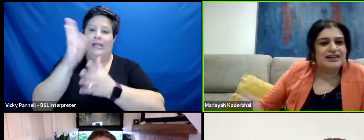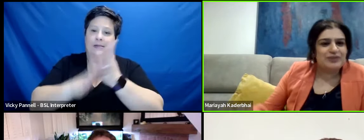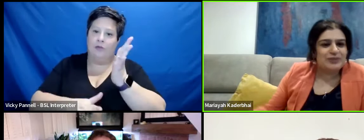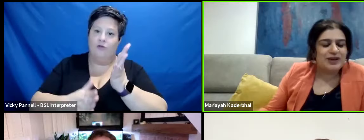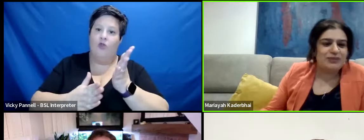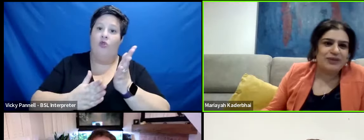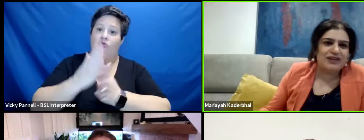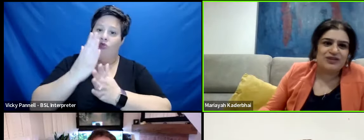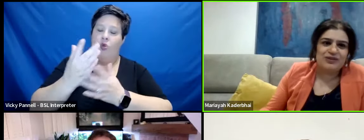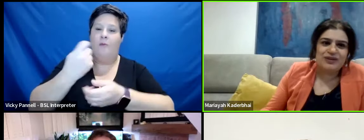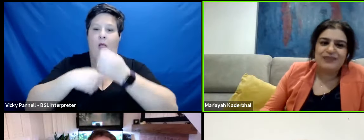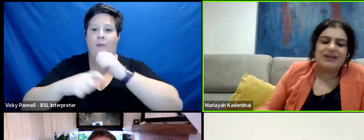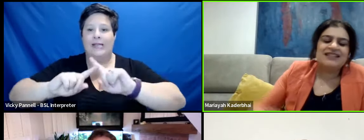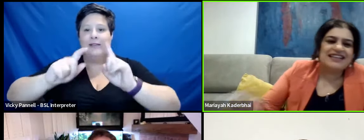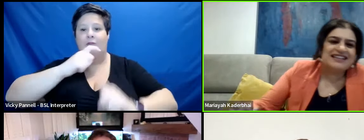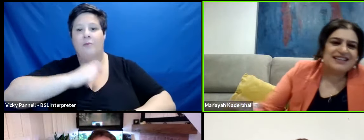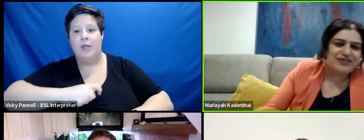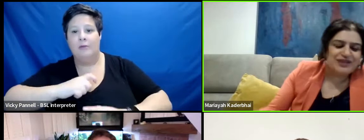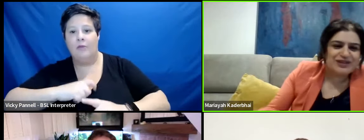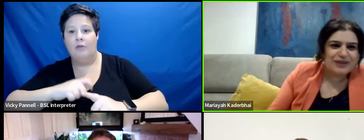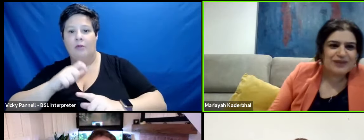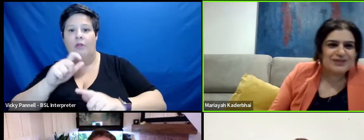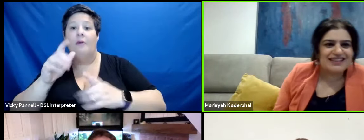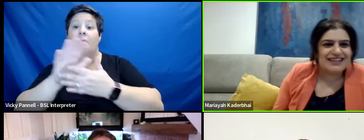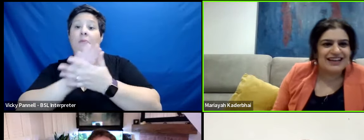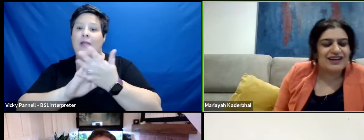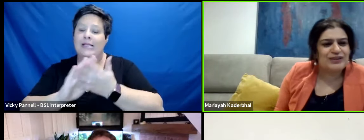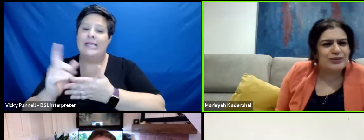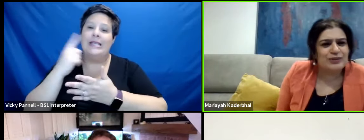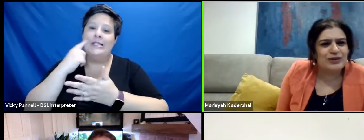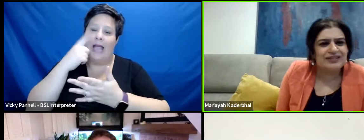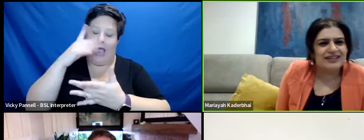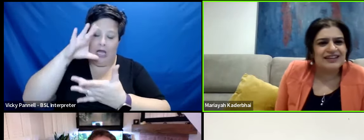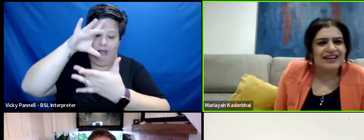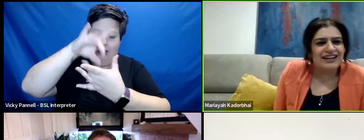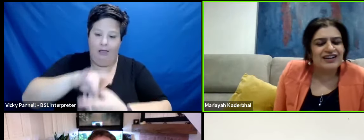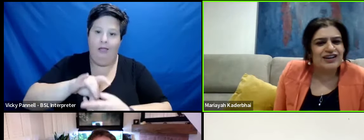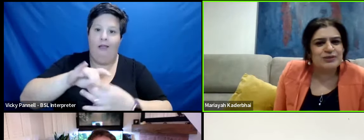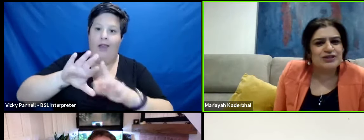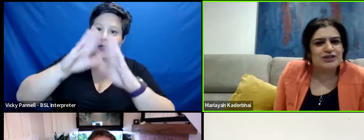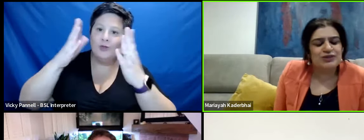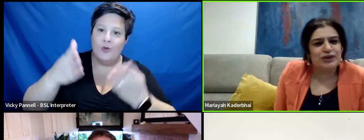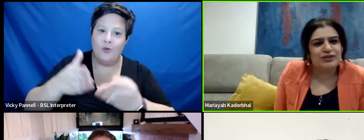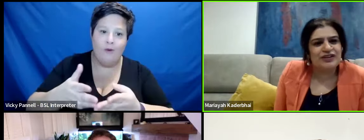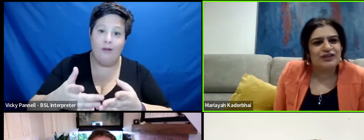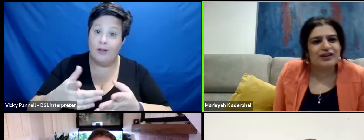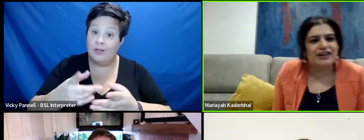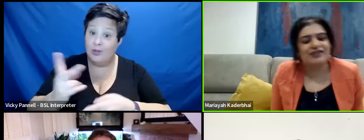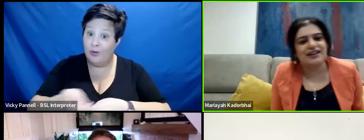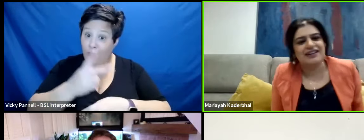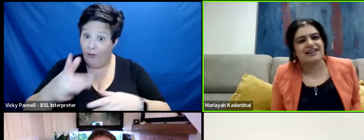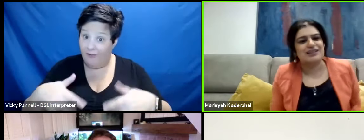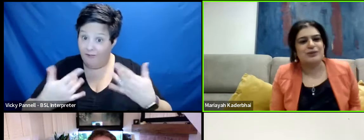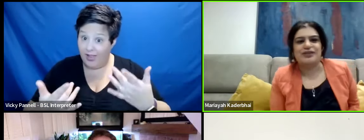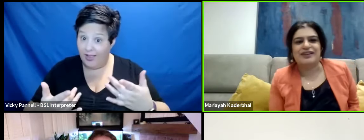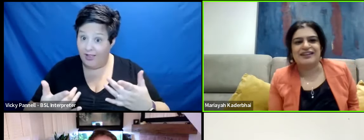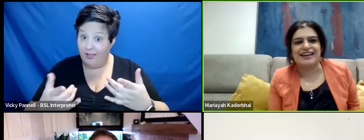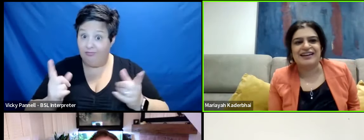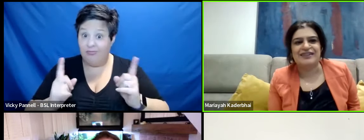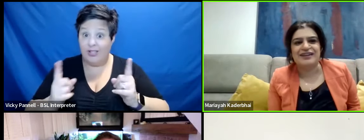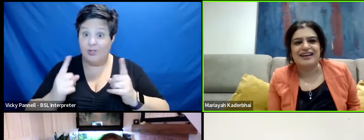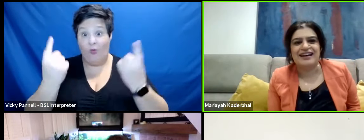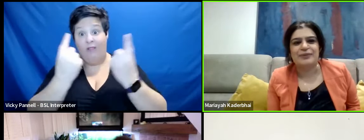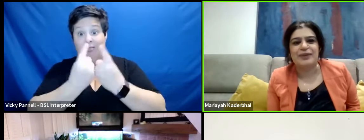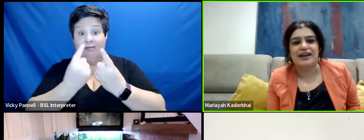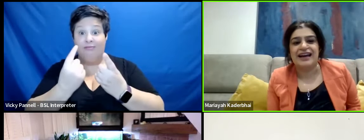being different people makes it easier for you to be able to connect with the world at large but do you both feel that's the one thing